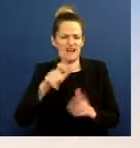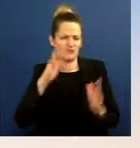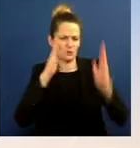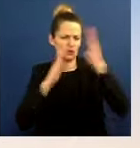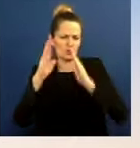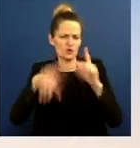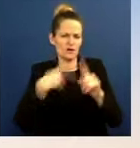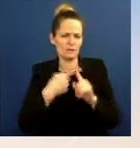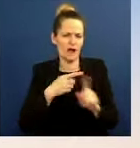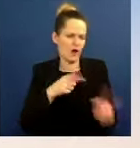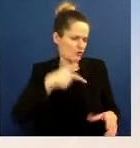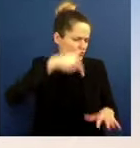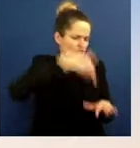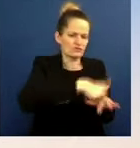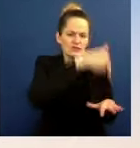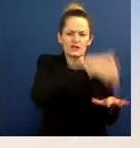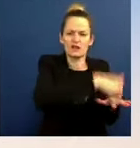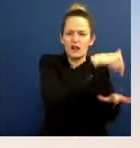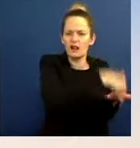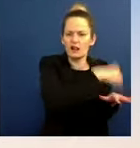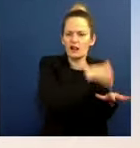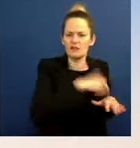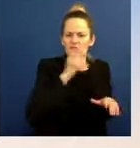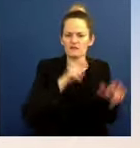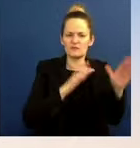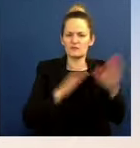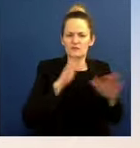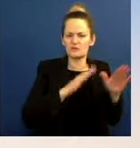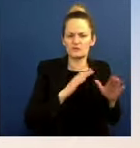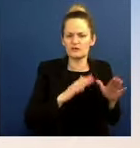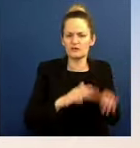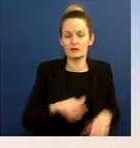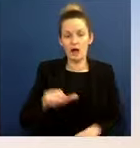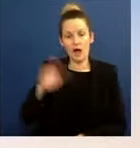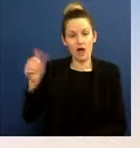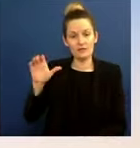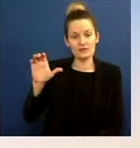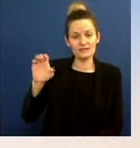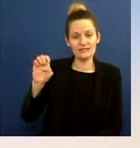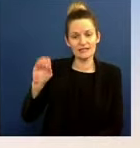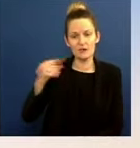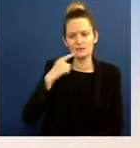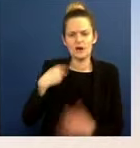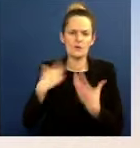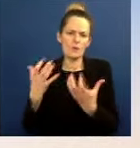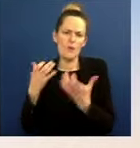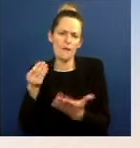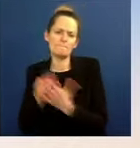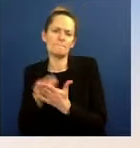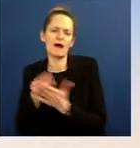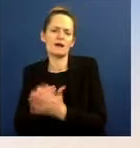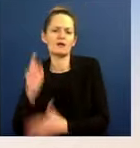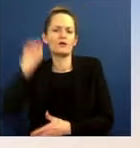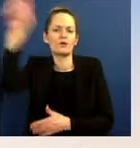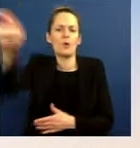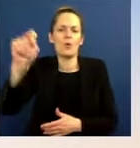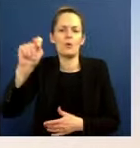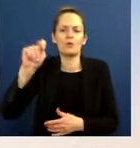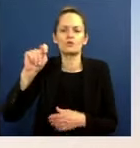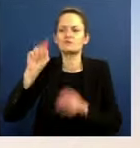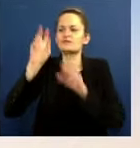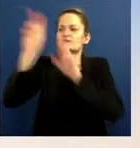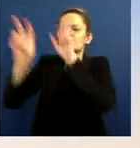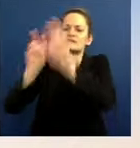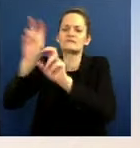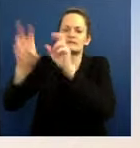going to change our growth rate. We think it's important to return cash back to shareholders. That's a business decision. The oil and gas industry right now is receiving